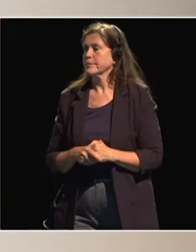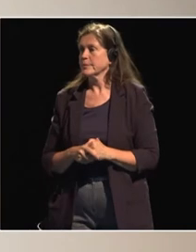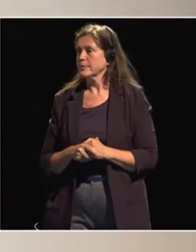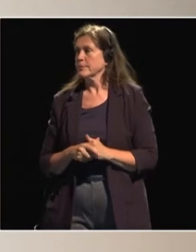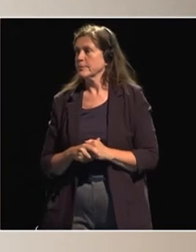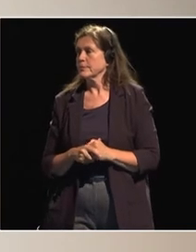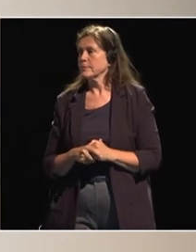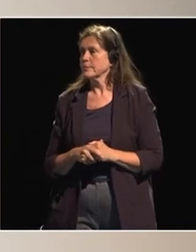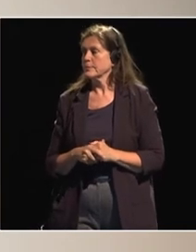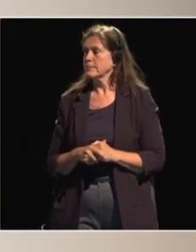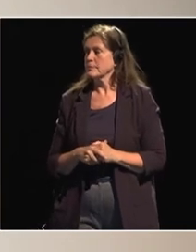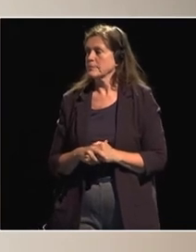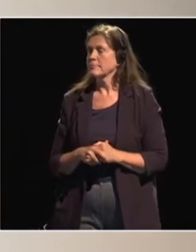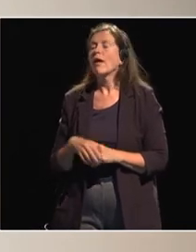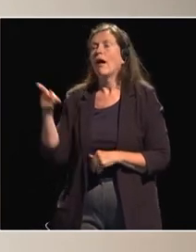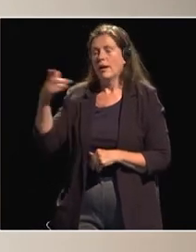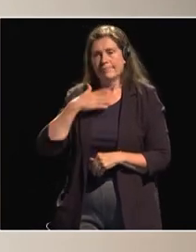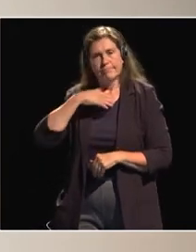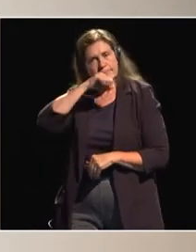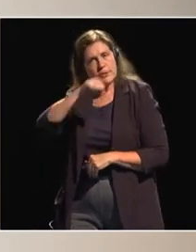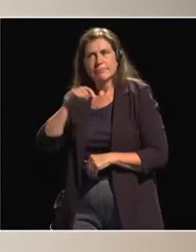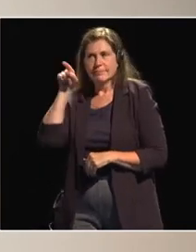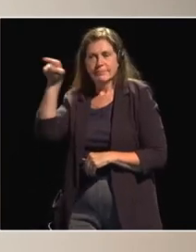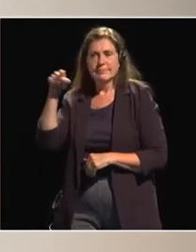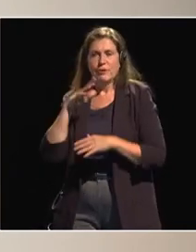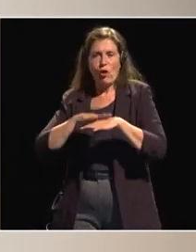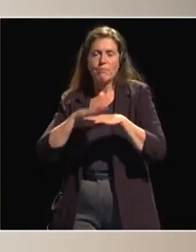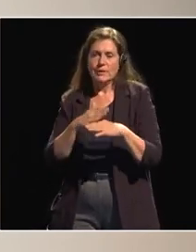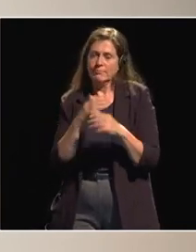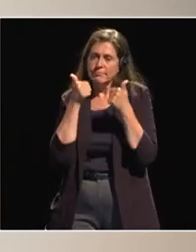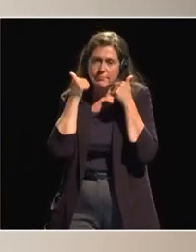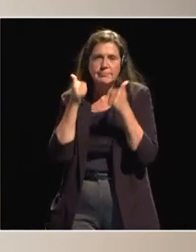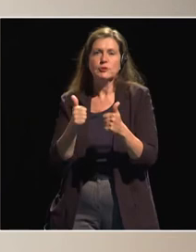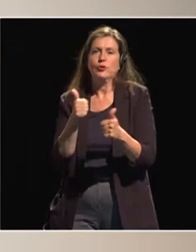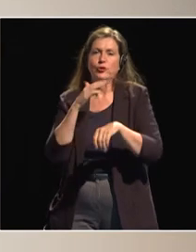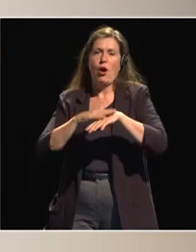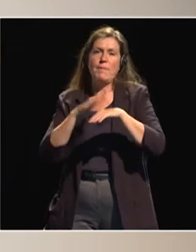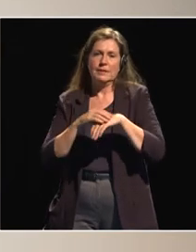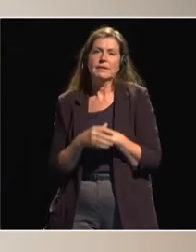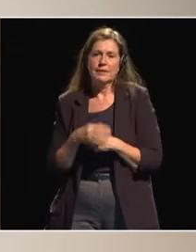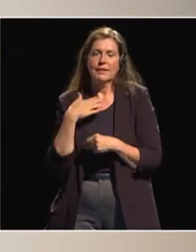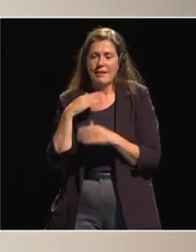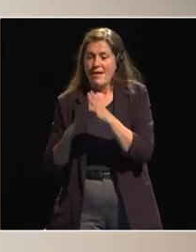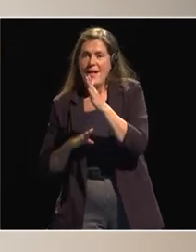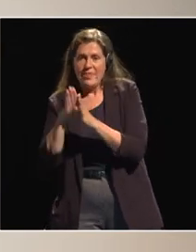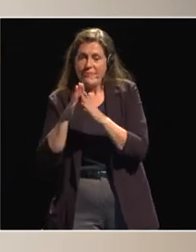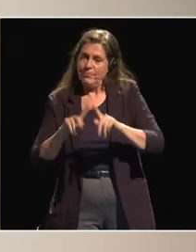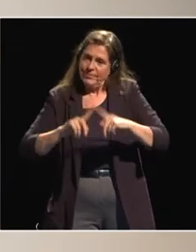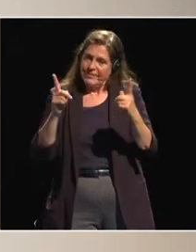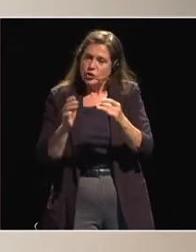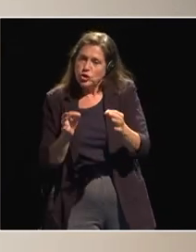i really appreciate a very good comment about that we develop a different strategy